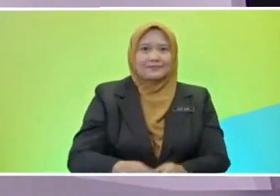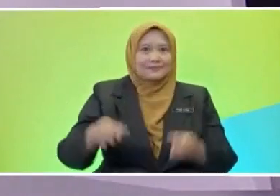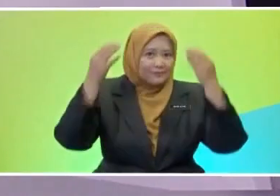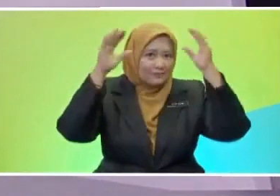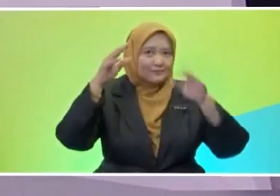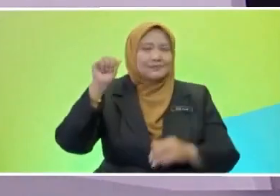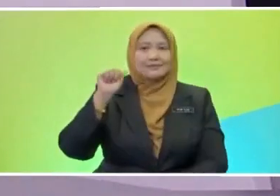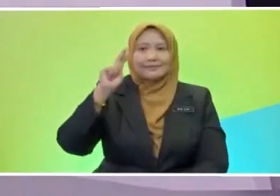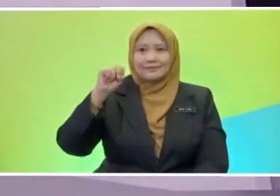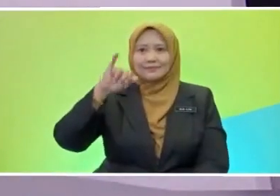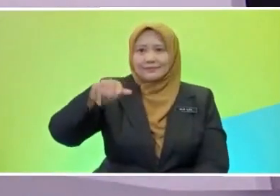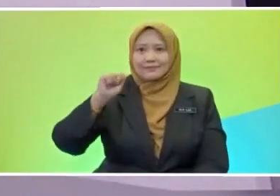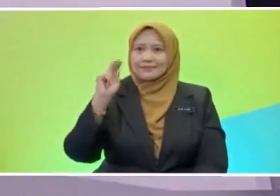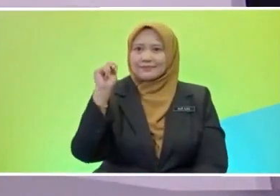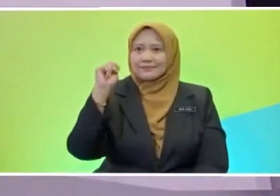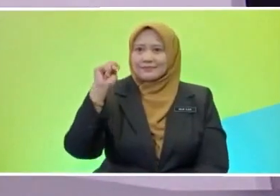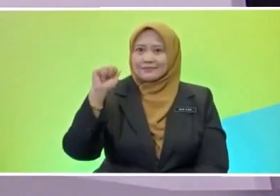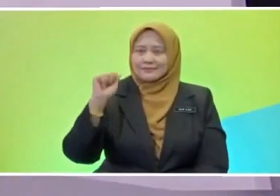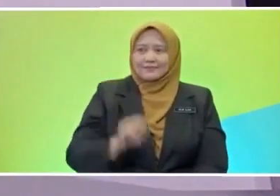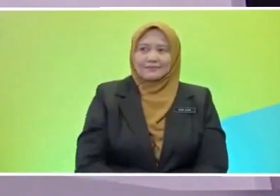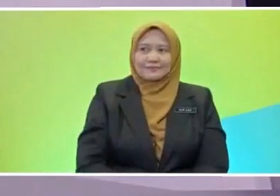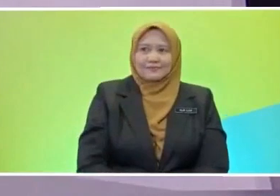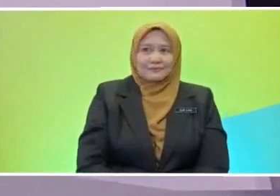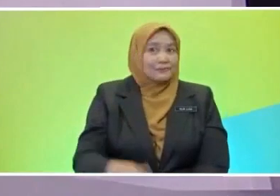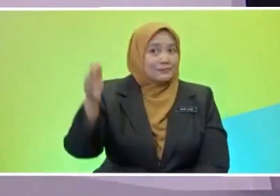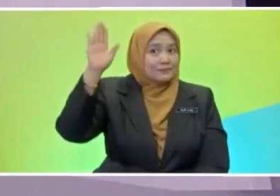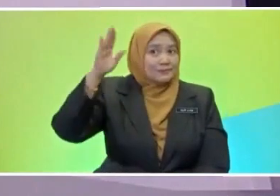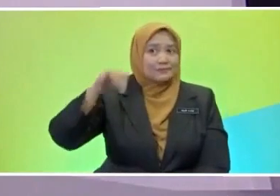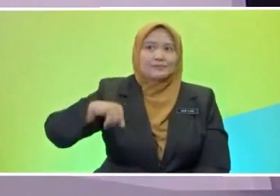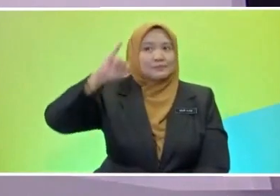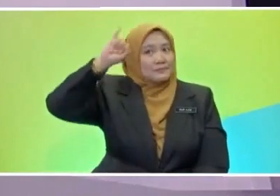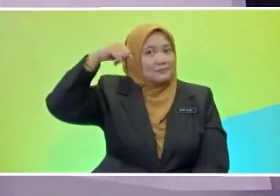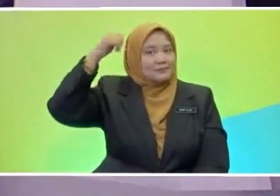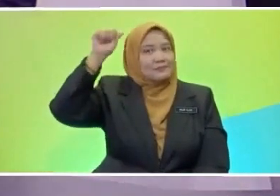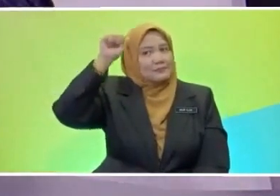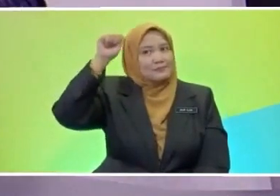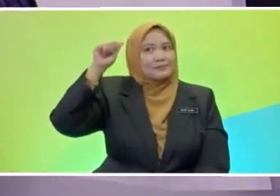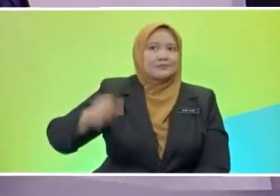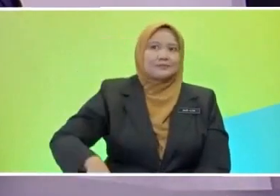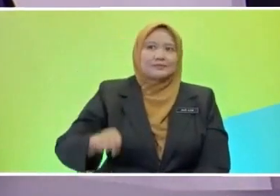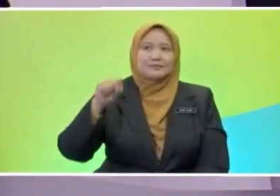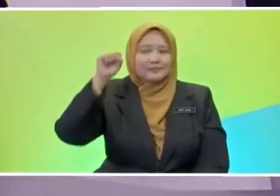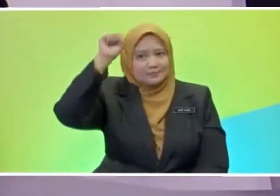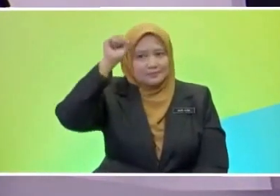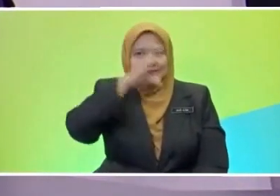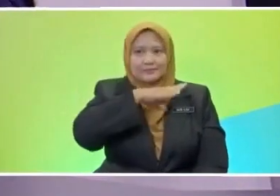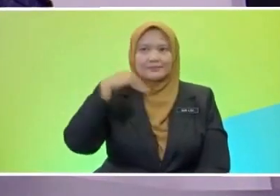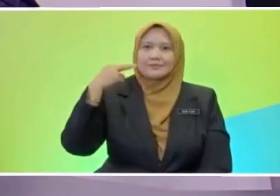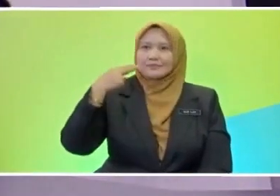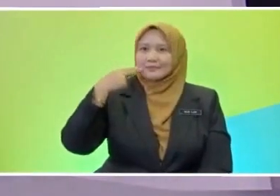my friends on Google Meet, let's say hi to Joel, Aaron, Sadvir and Husna. Hi, everyone.